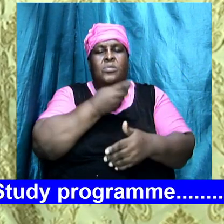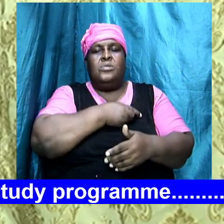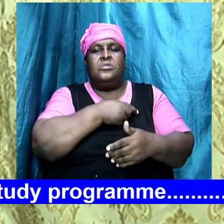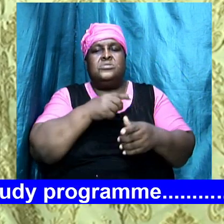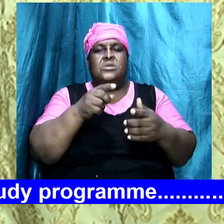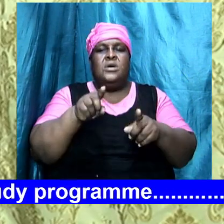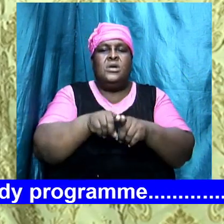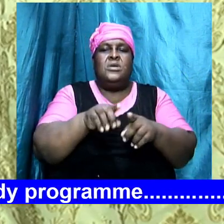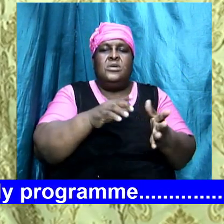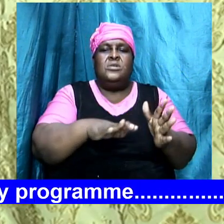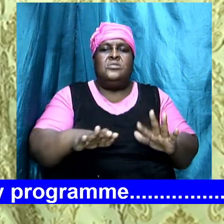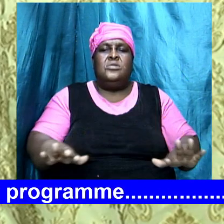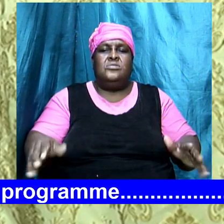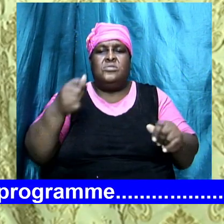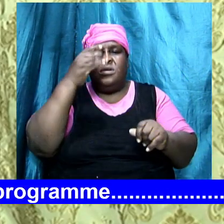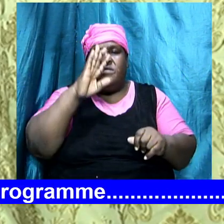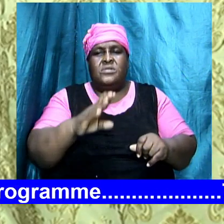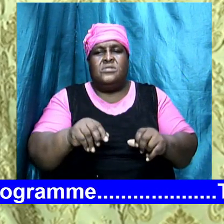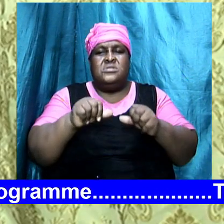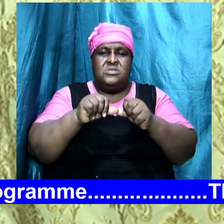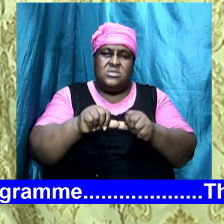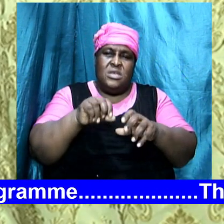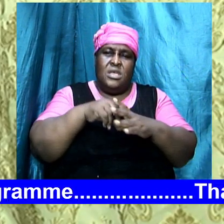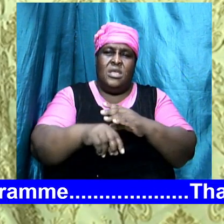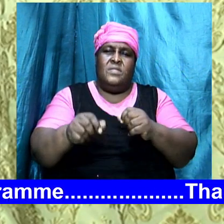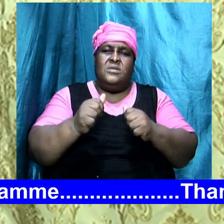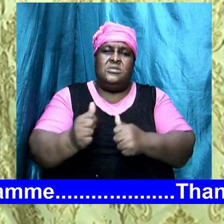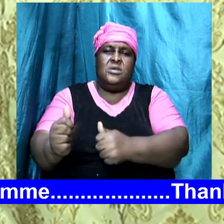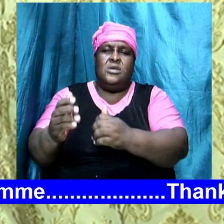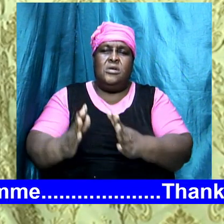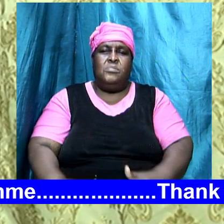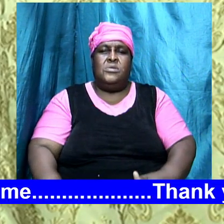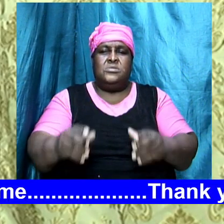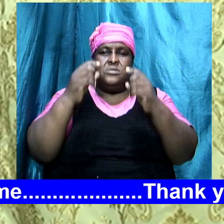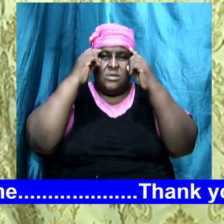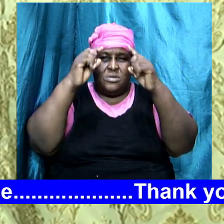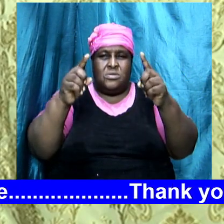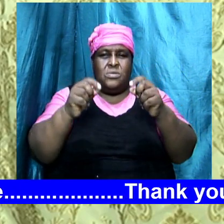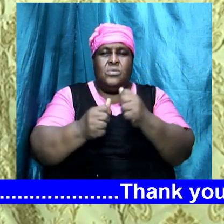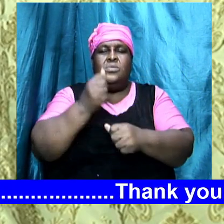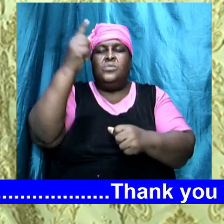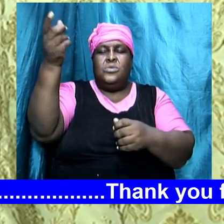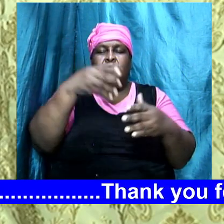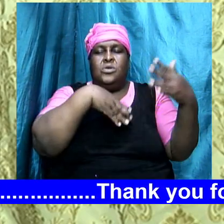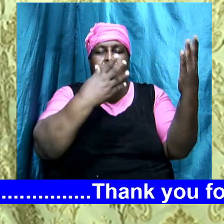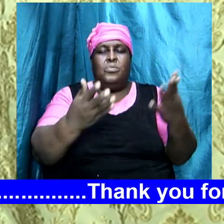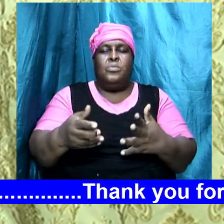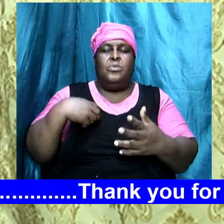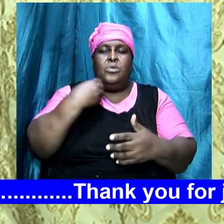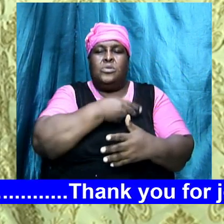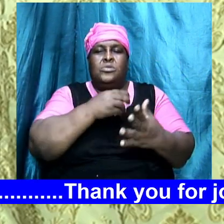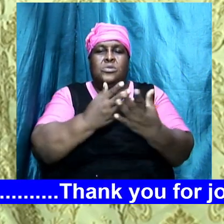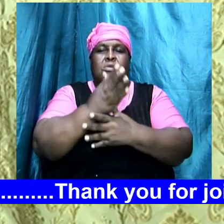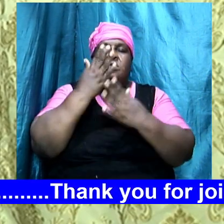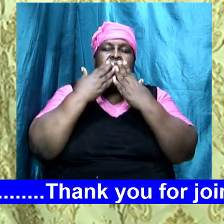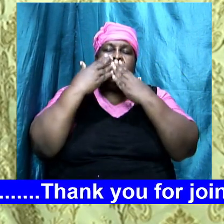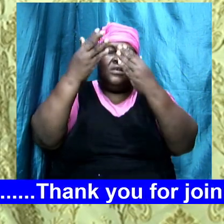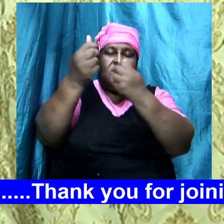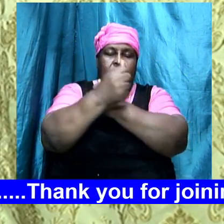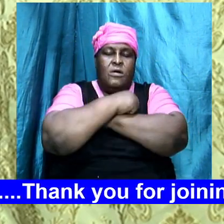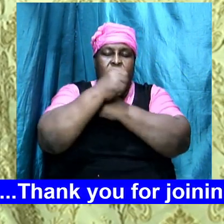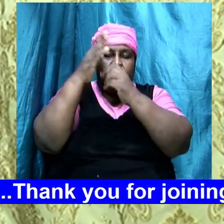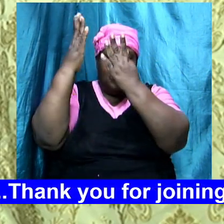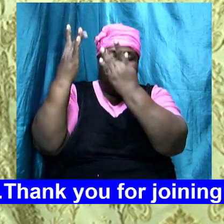steadfastly in this doctrine in which you have brought us to we thank you again for your love we thank you for your mercies